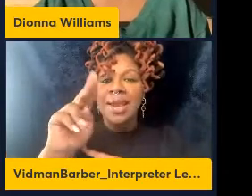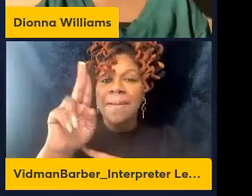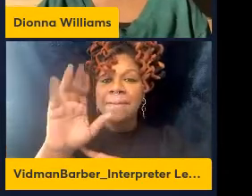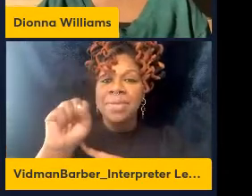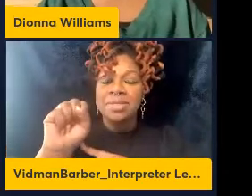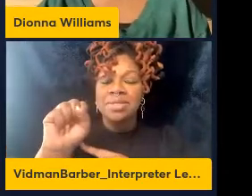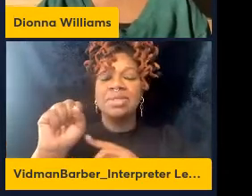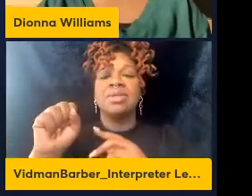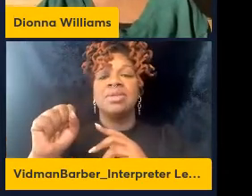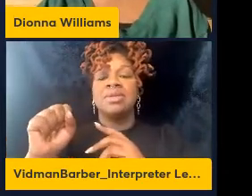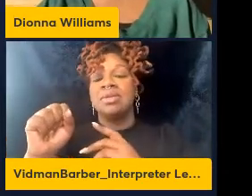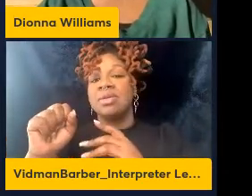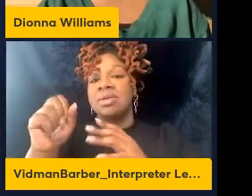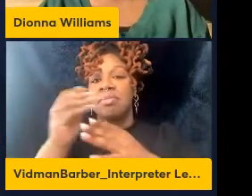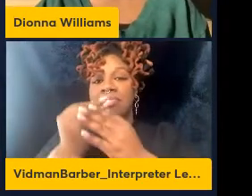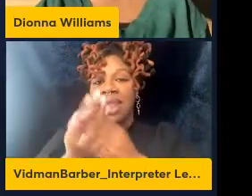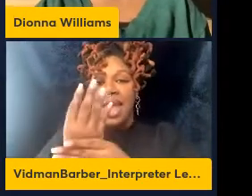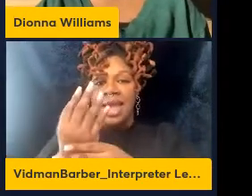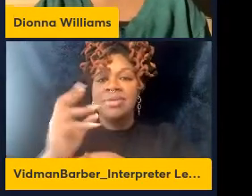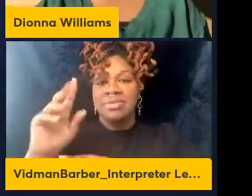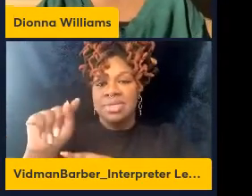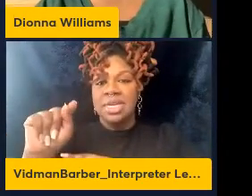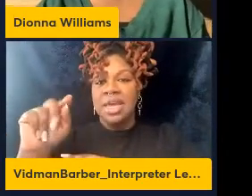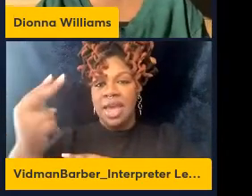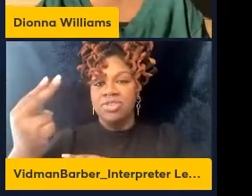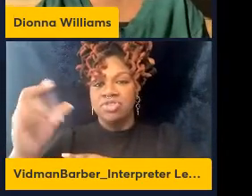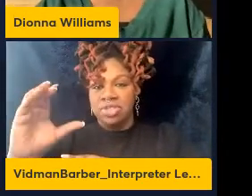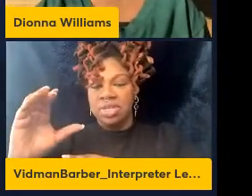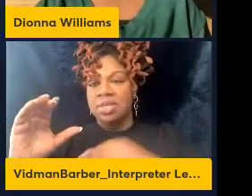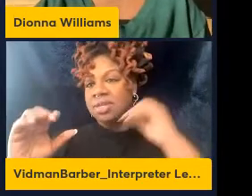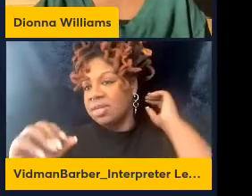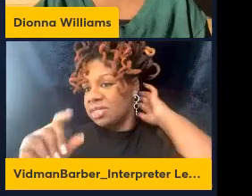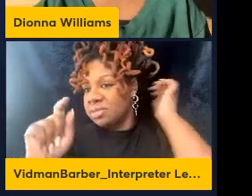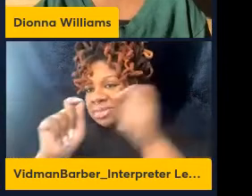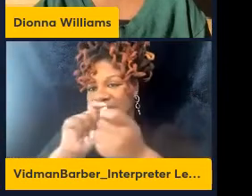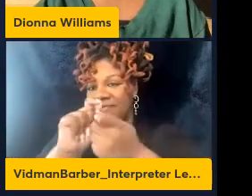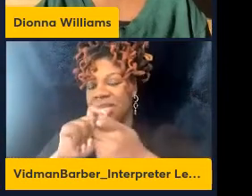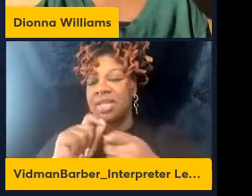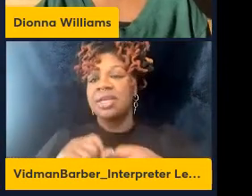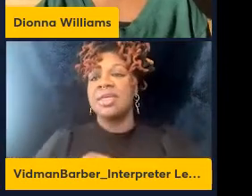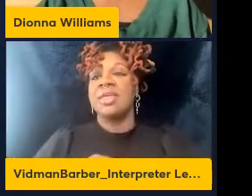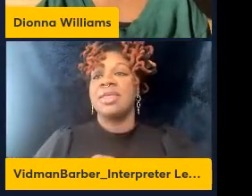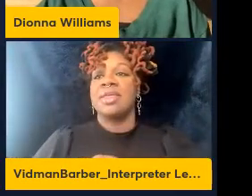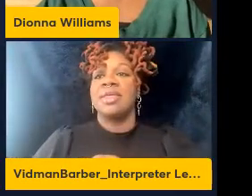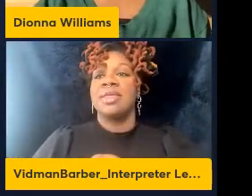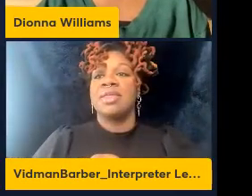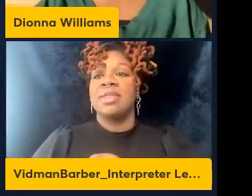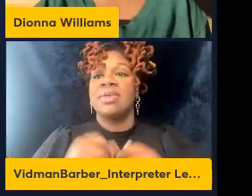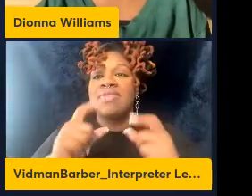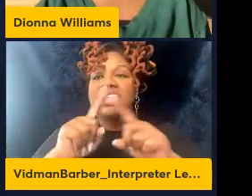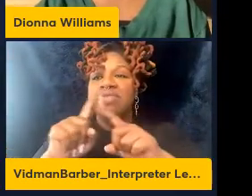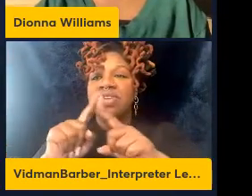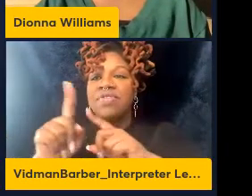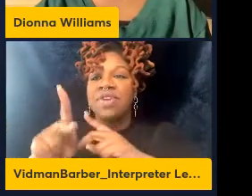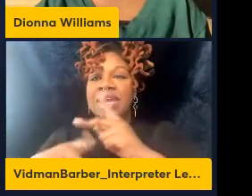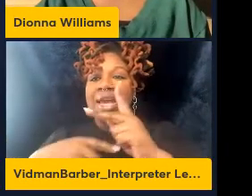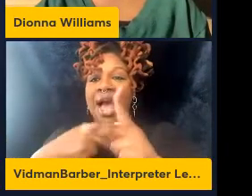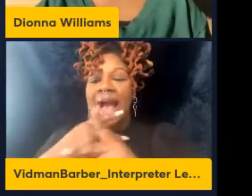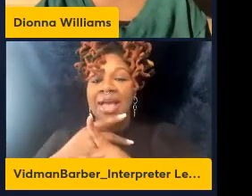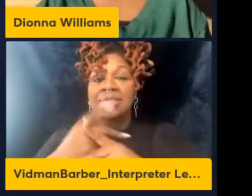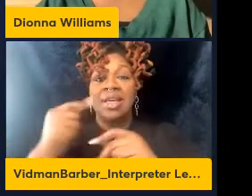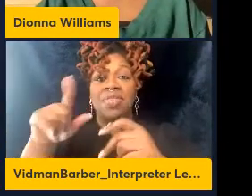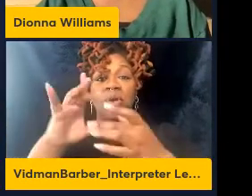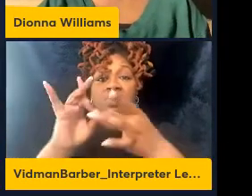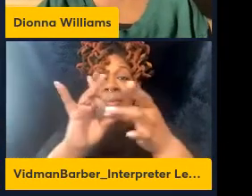endocannabinoids that we produce endogenously. And there are synthetic cannabinoids, like receptor agonists. And they bind different